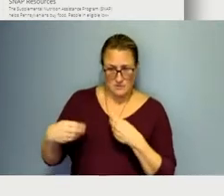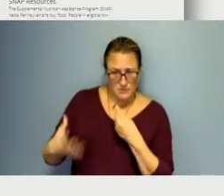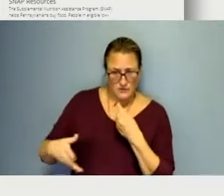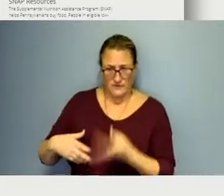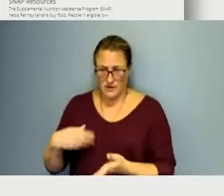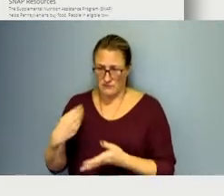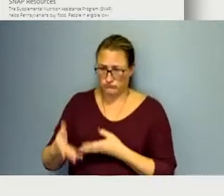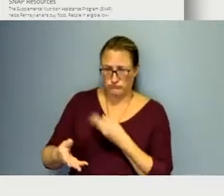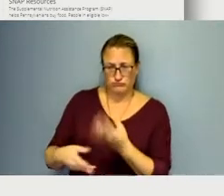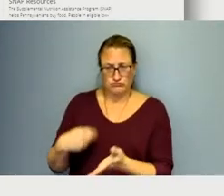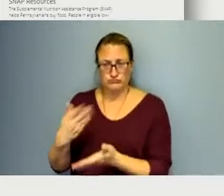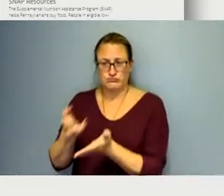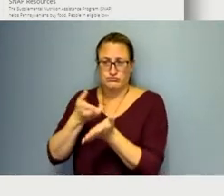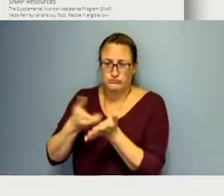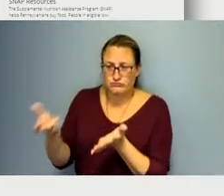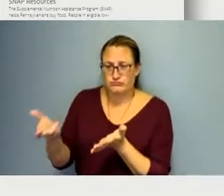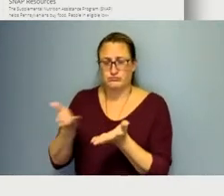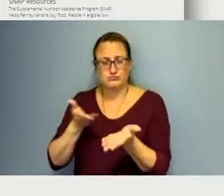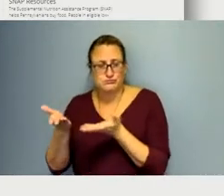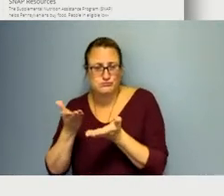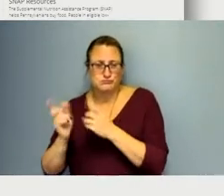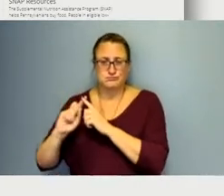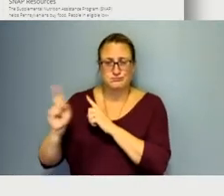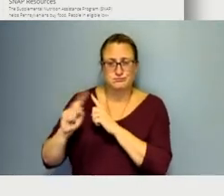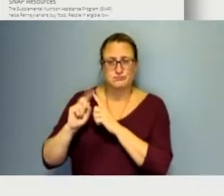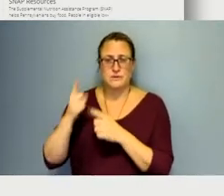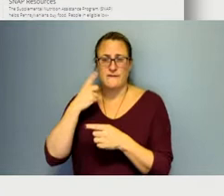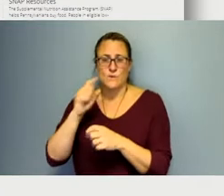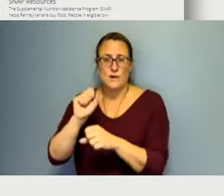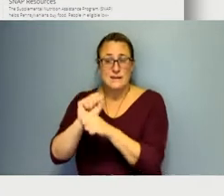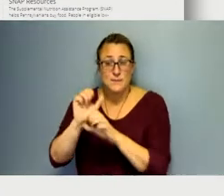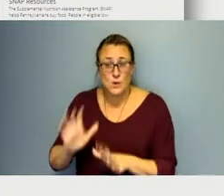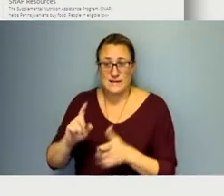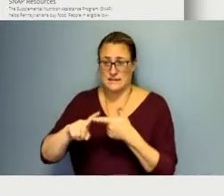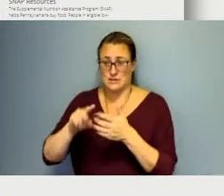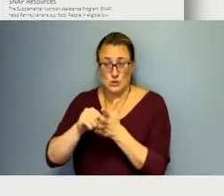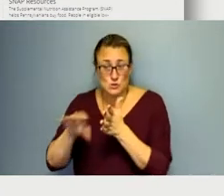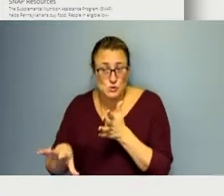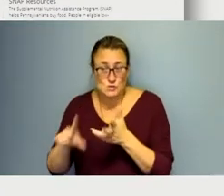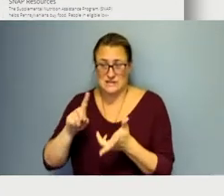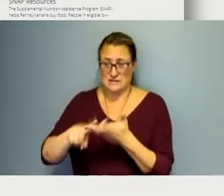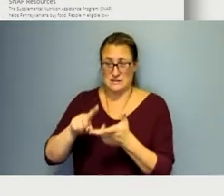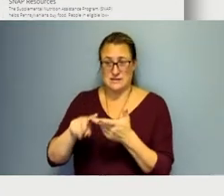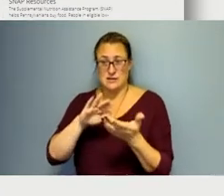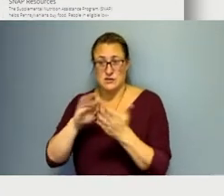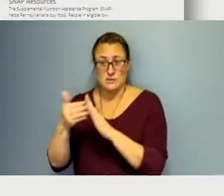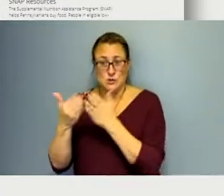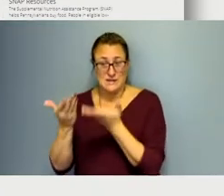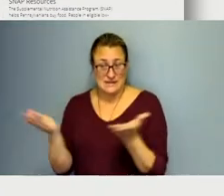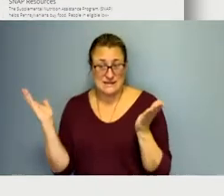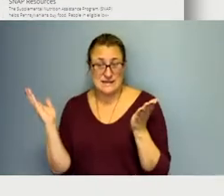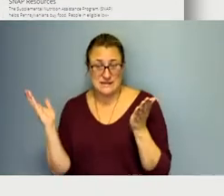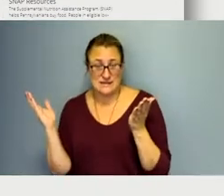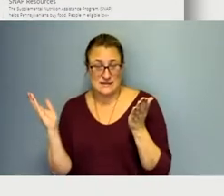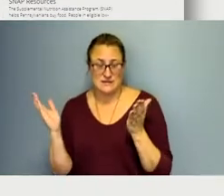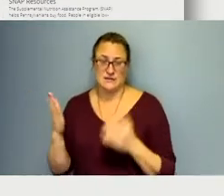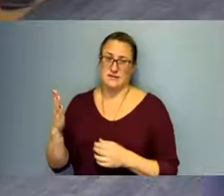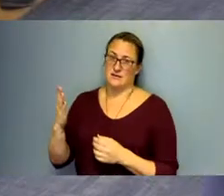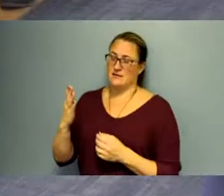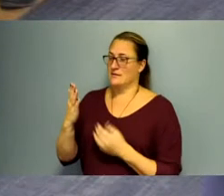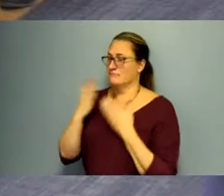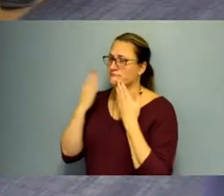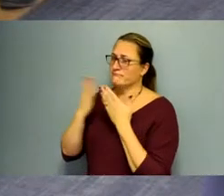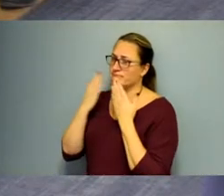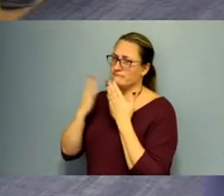services, and supports to students and to our employees and to the community. And we're very grateful to the county for, for